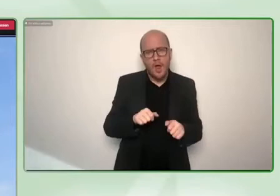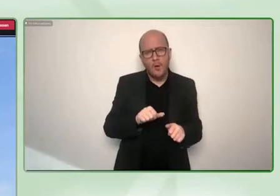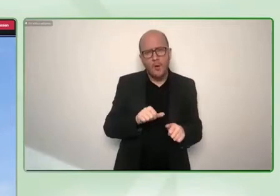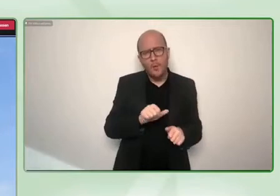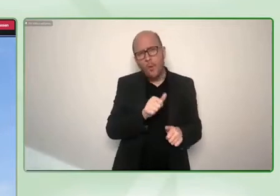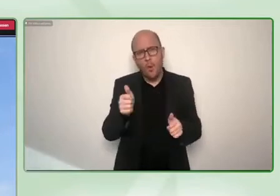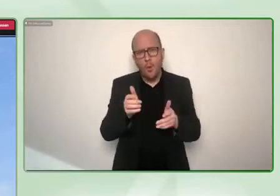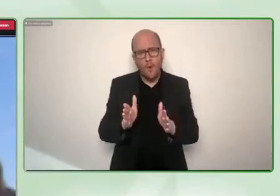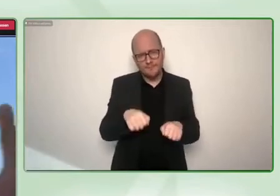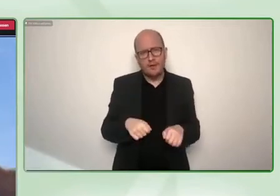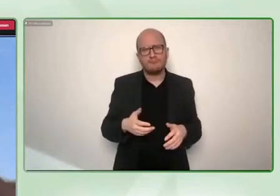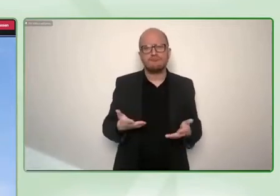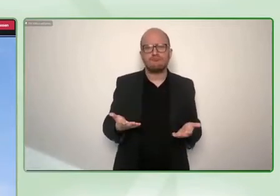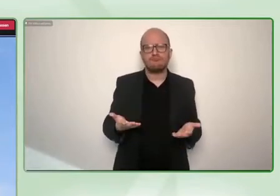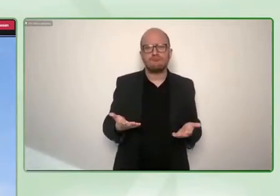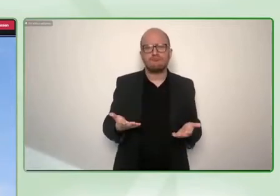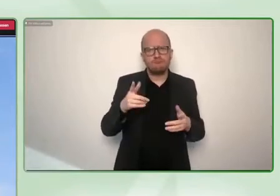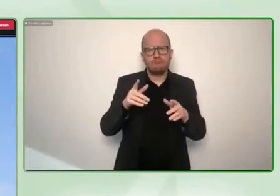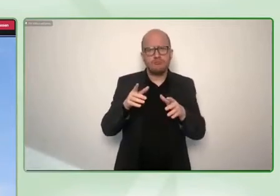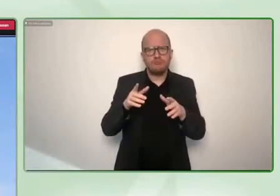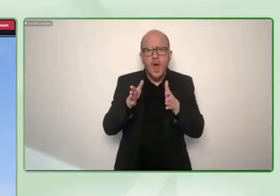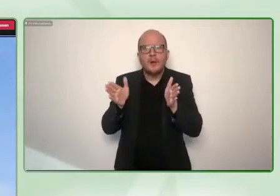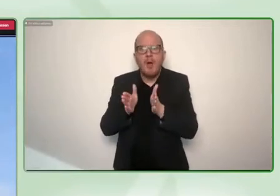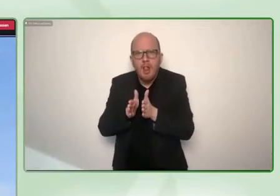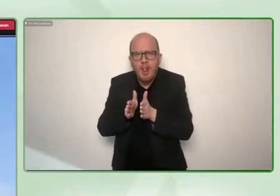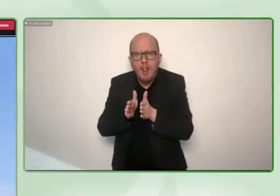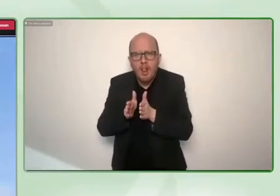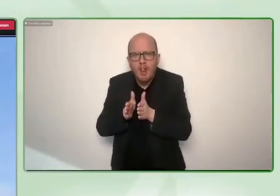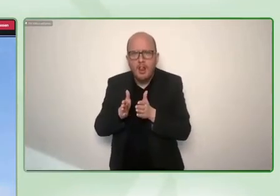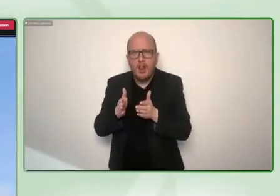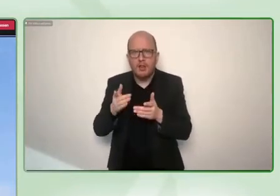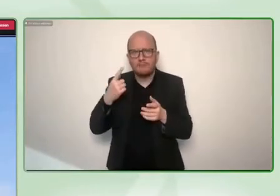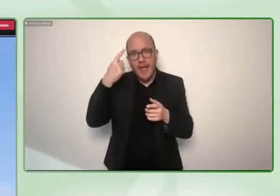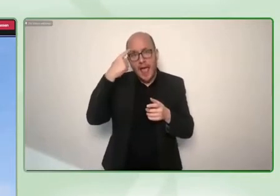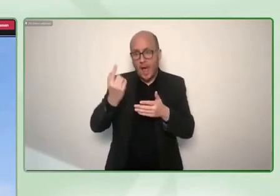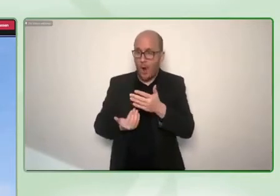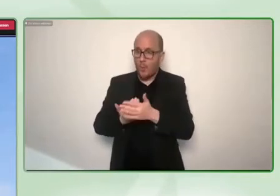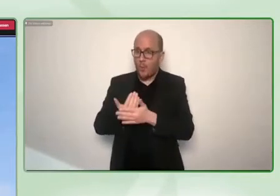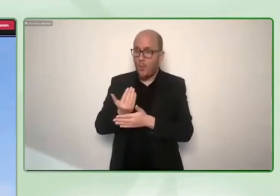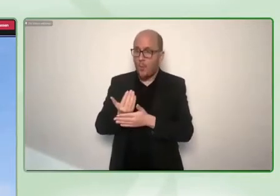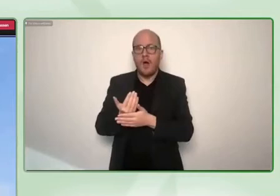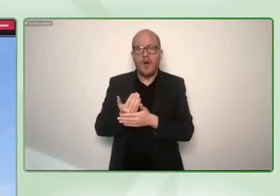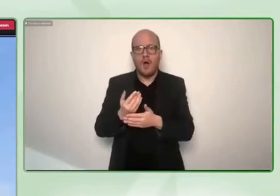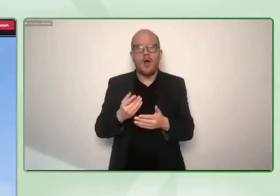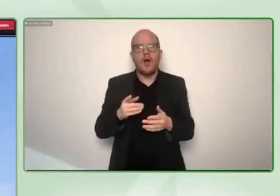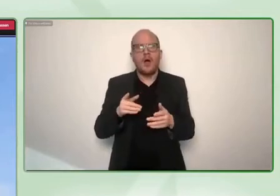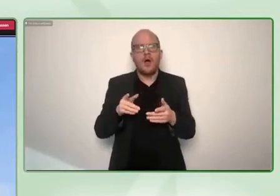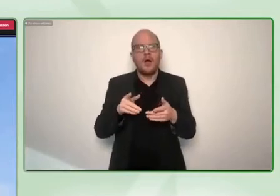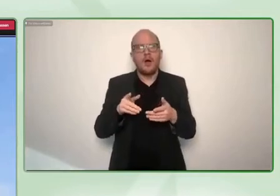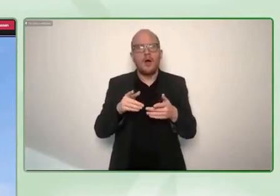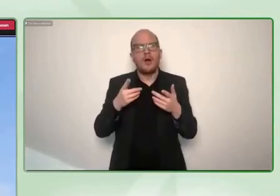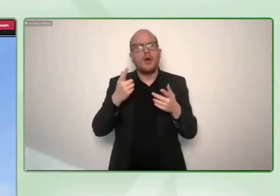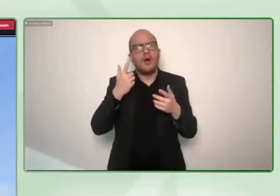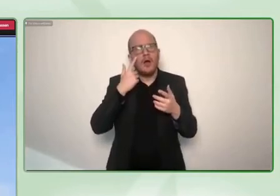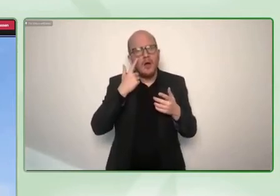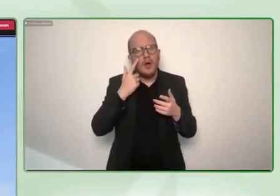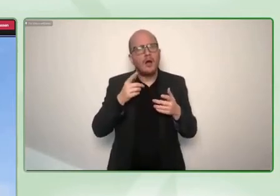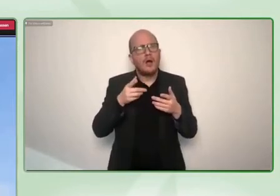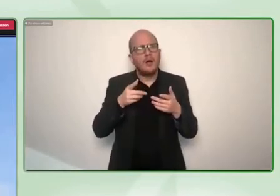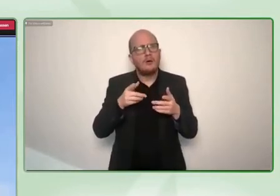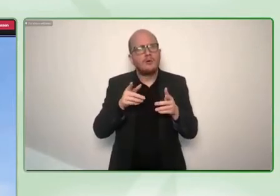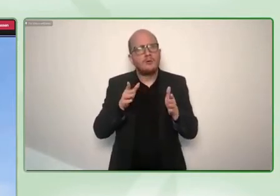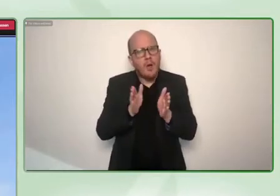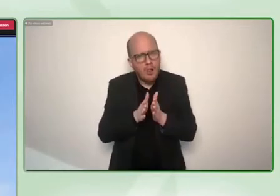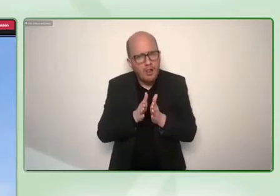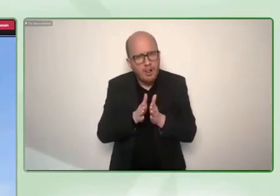so before building that big social franchise system that goes into 20 countries maybe you try to scale to the neighboring